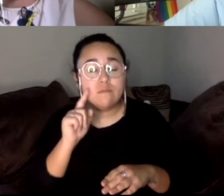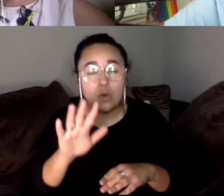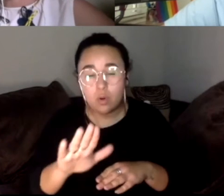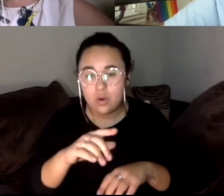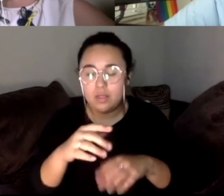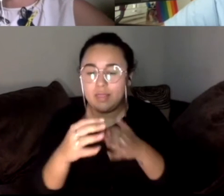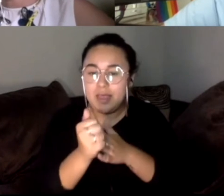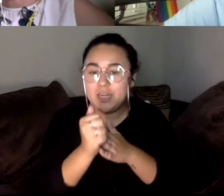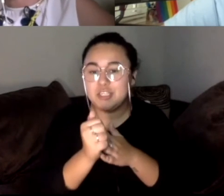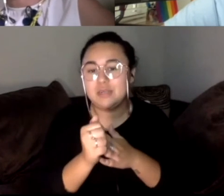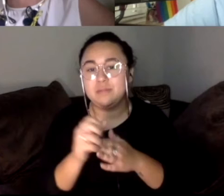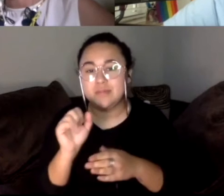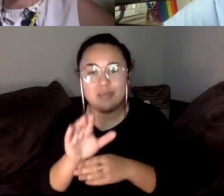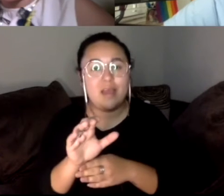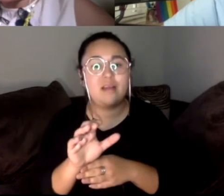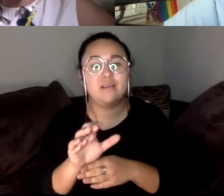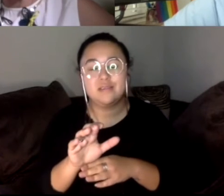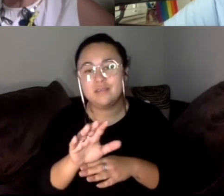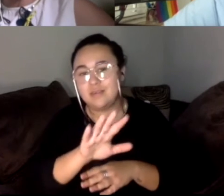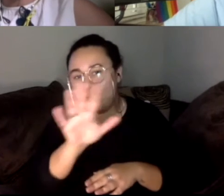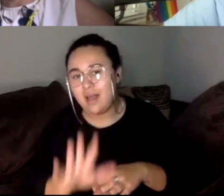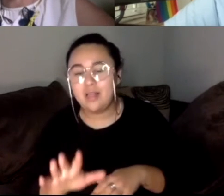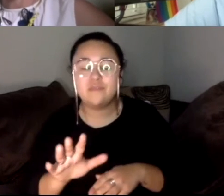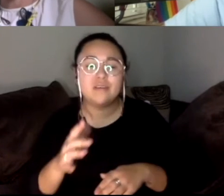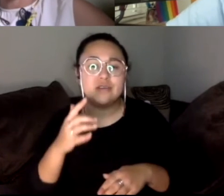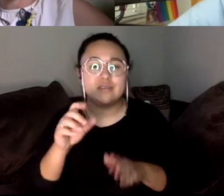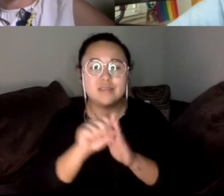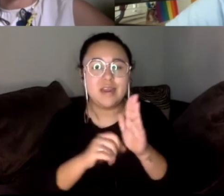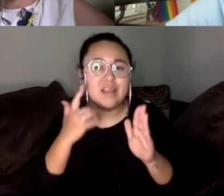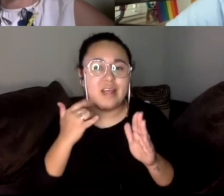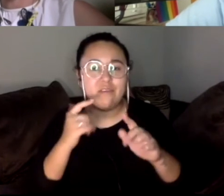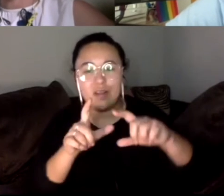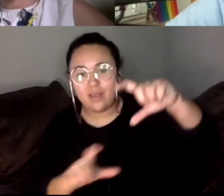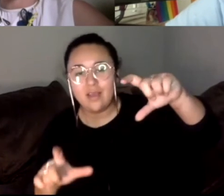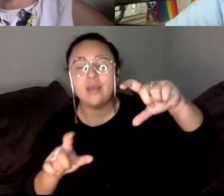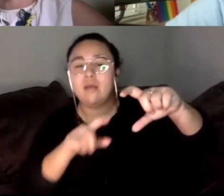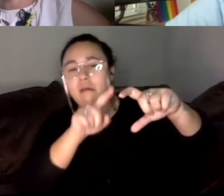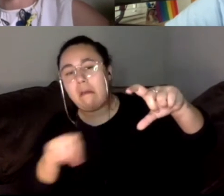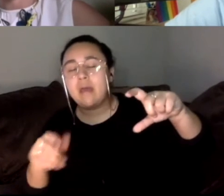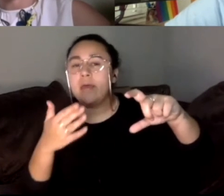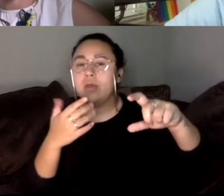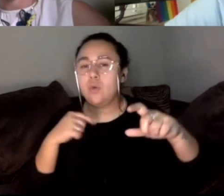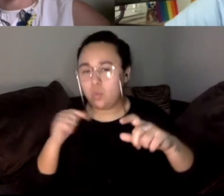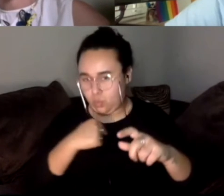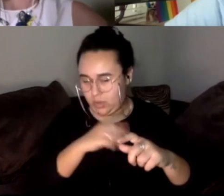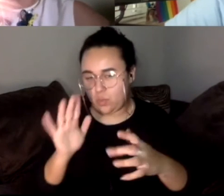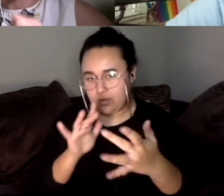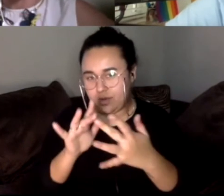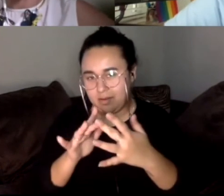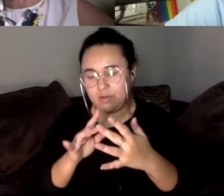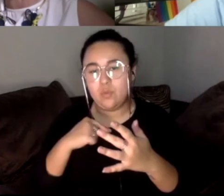leadership in Sacramento and around the state. We will be in touch, of course, as we continue to move things in the state legislature, because